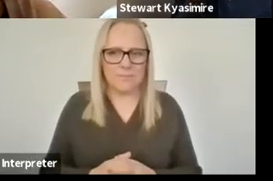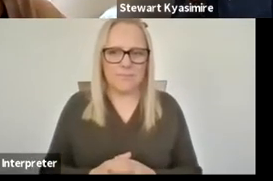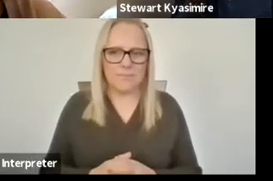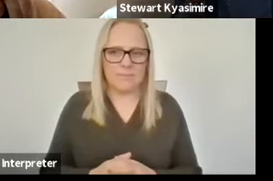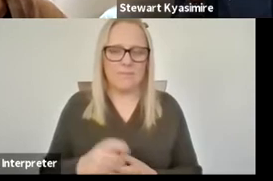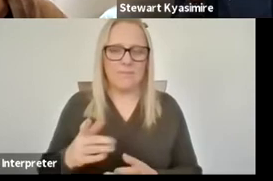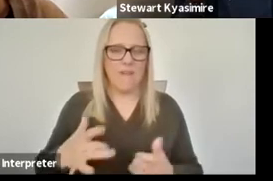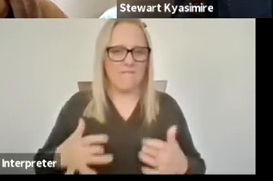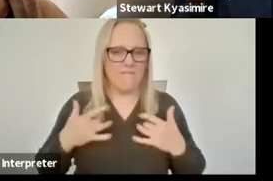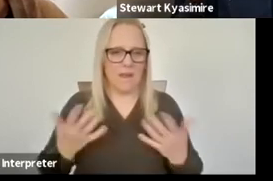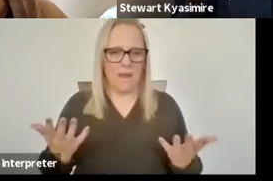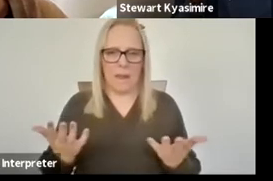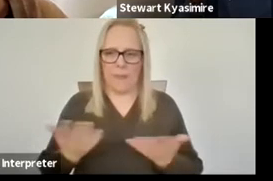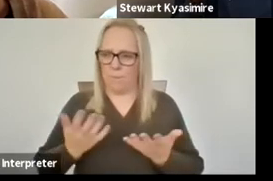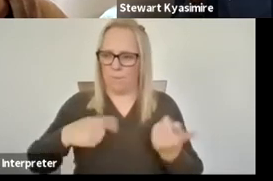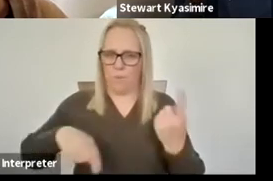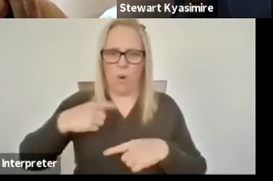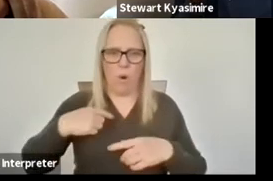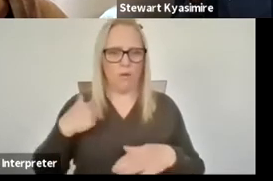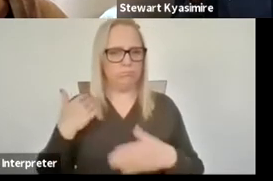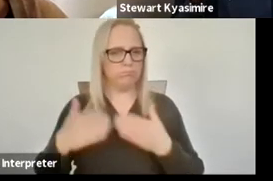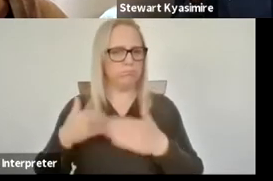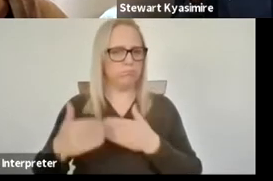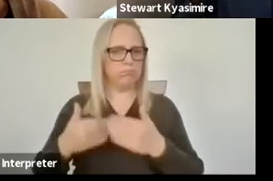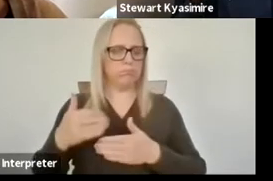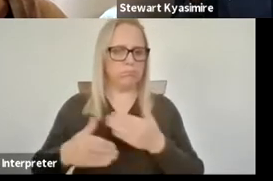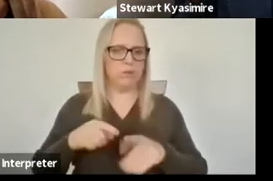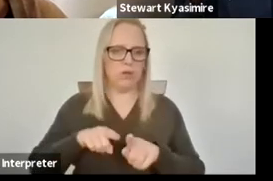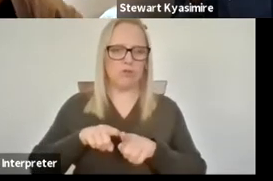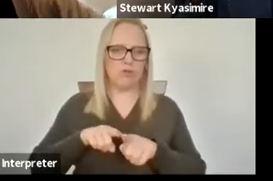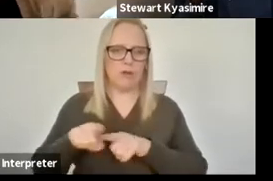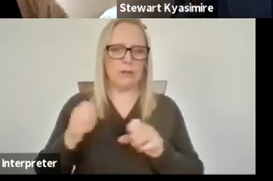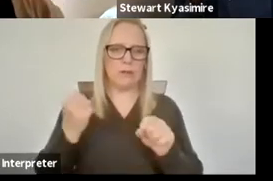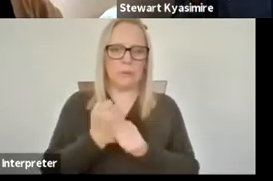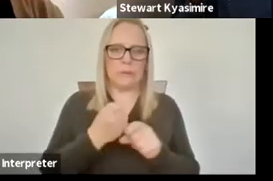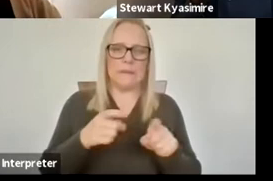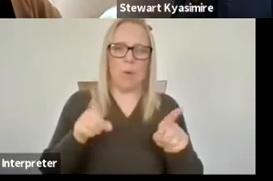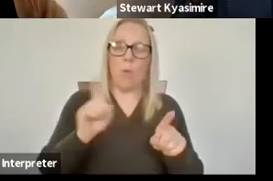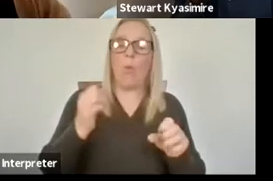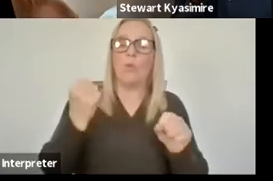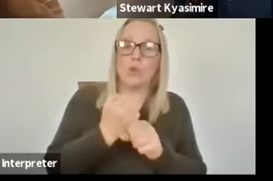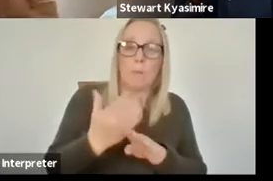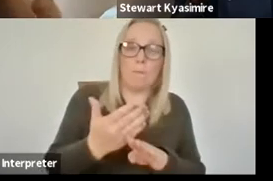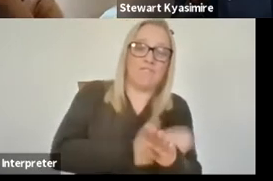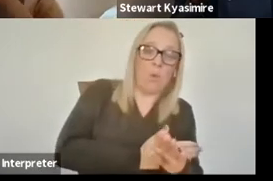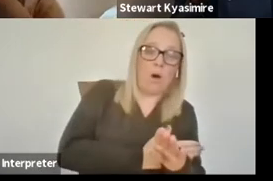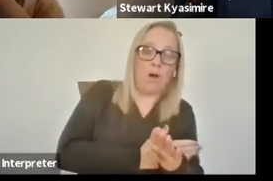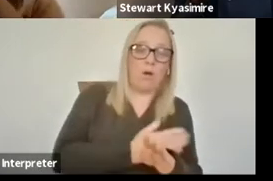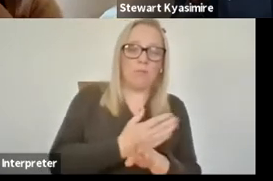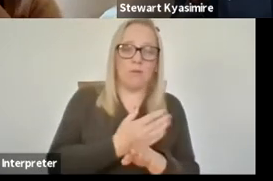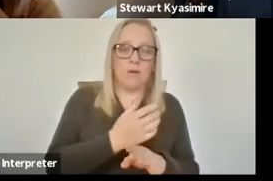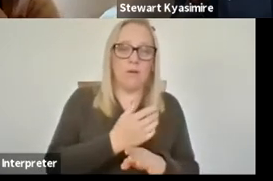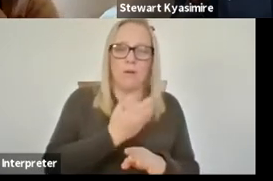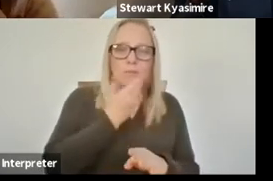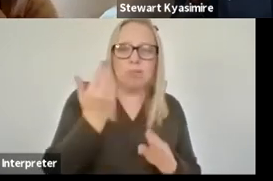drive that many of us have at the moment is that we're trying to do the stuff that we'd normally do offline online and so these environments become a kind of